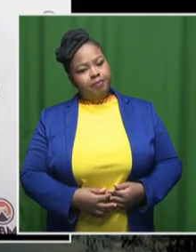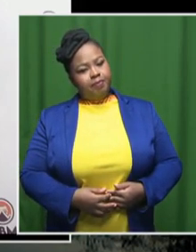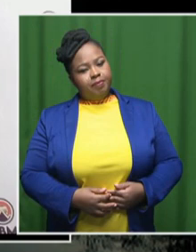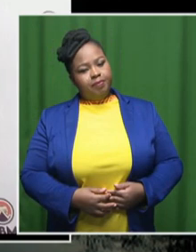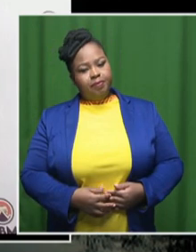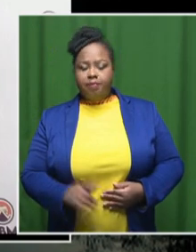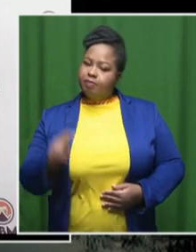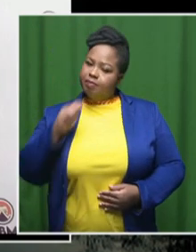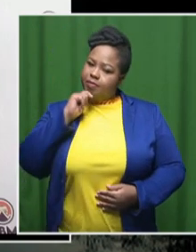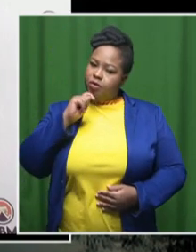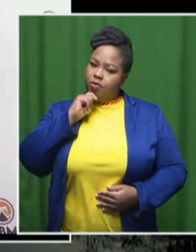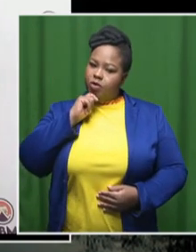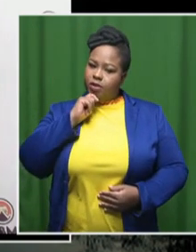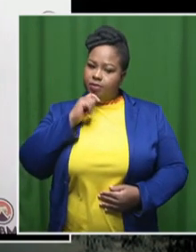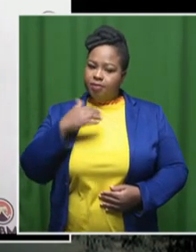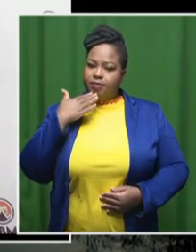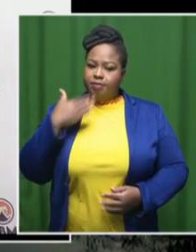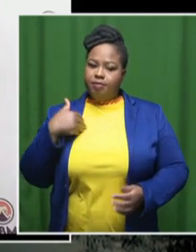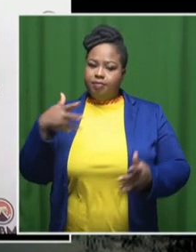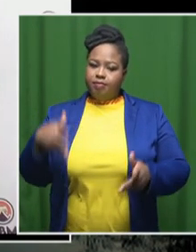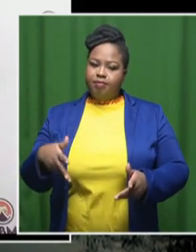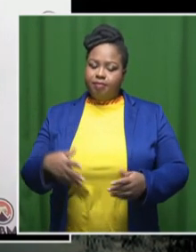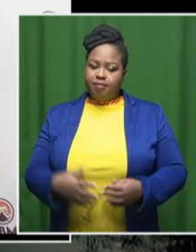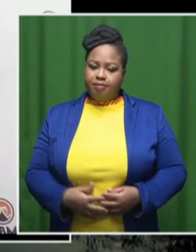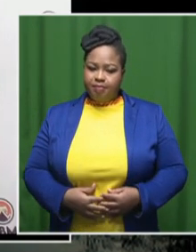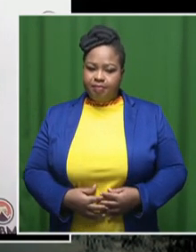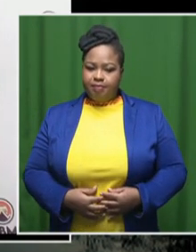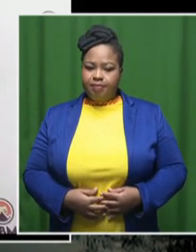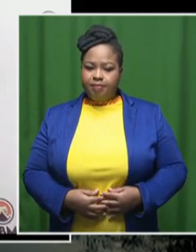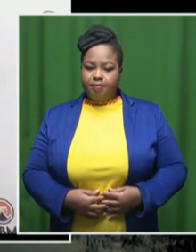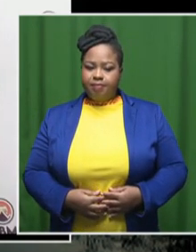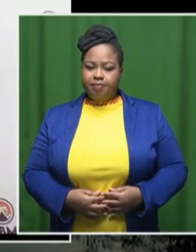Good morning. Thank you for having me and Morning Live.